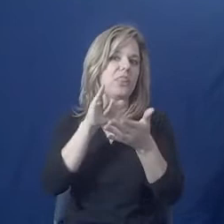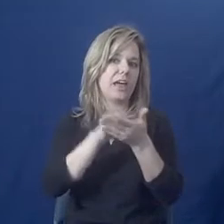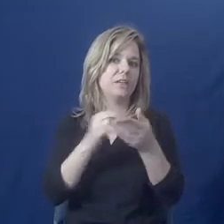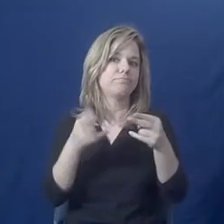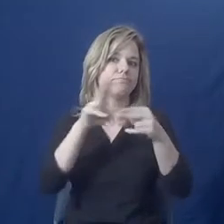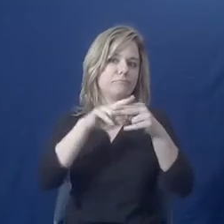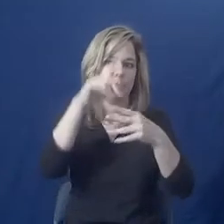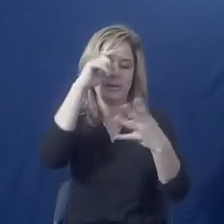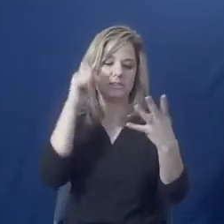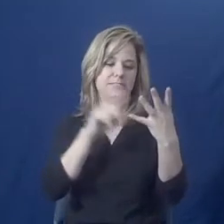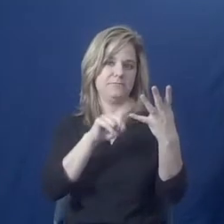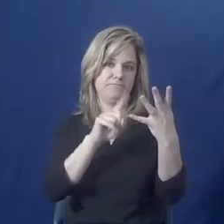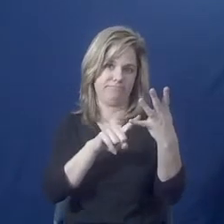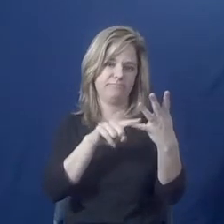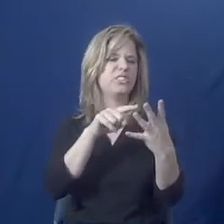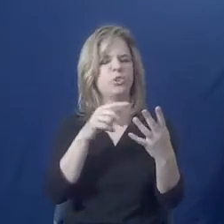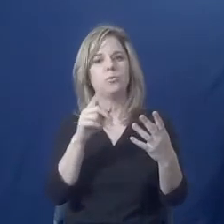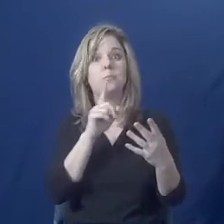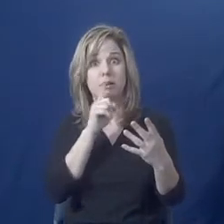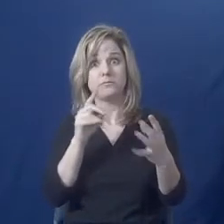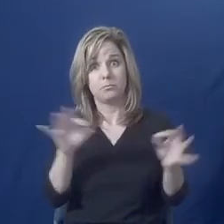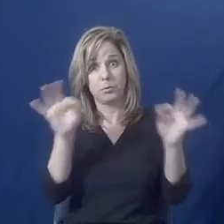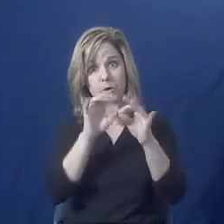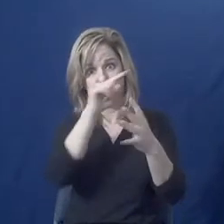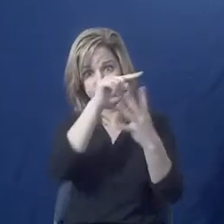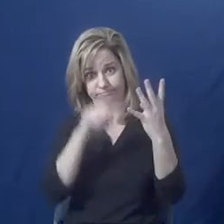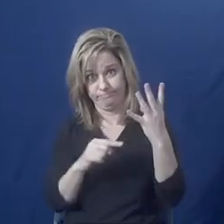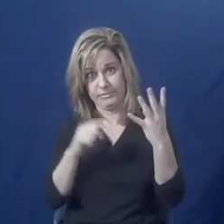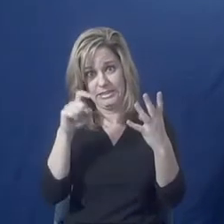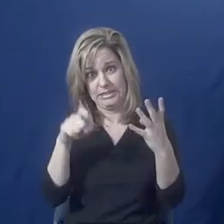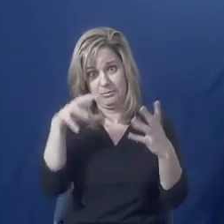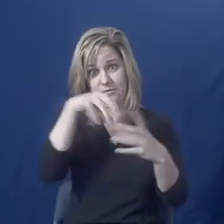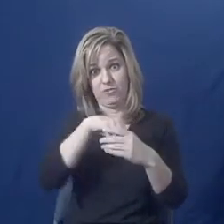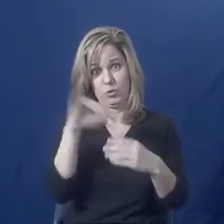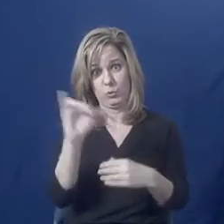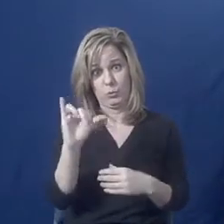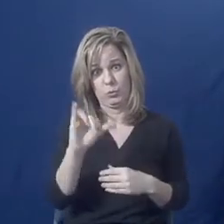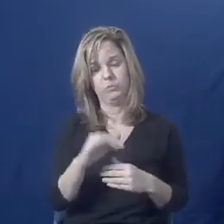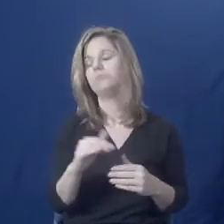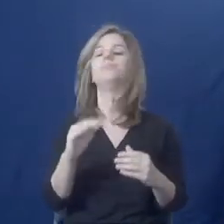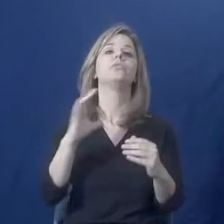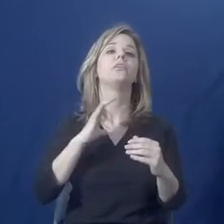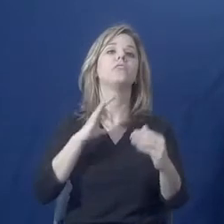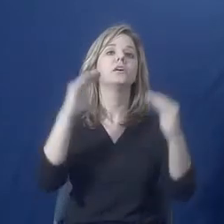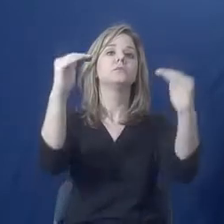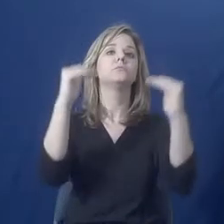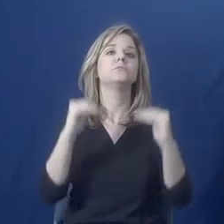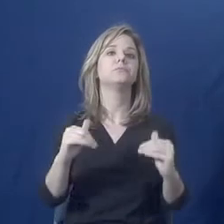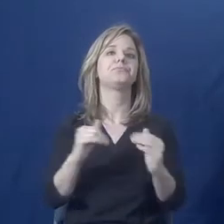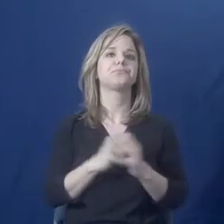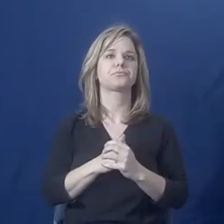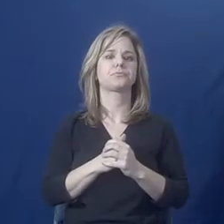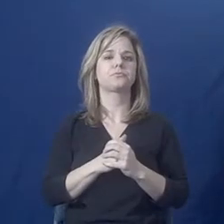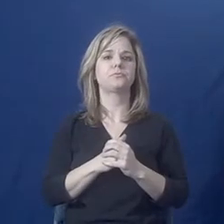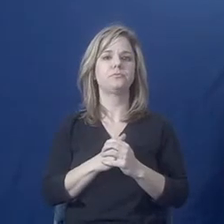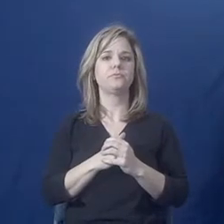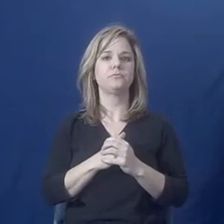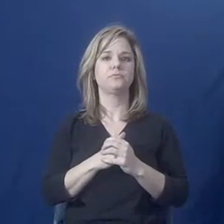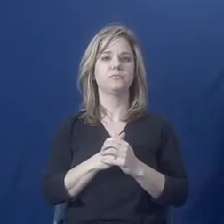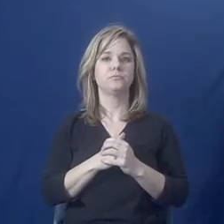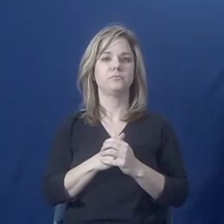really want to try to consider. If you go to the next slide, when you are